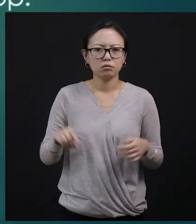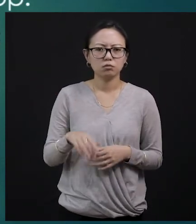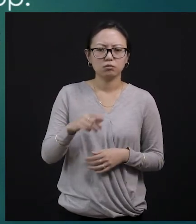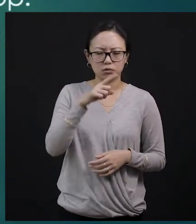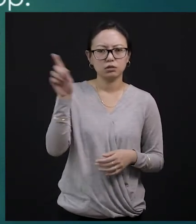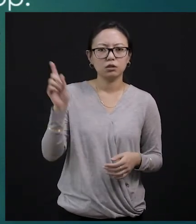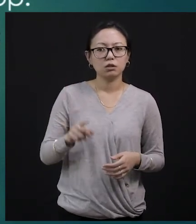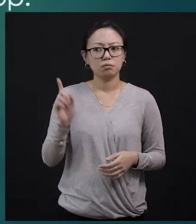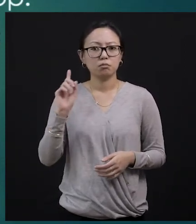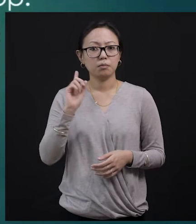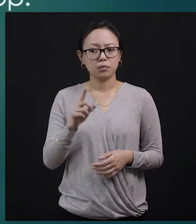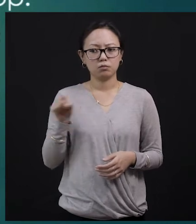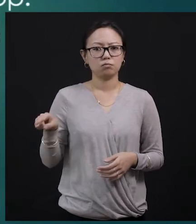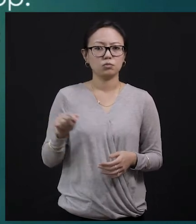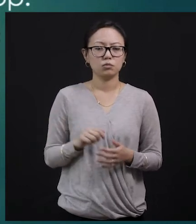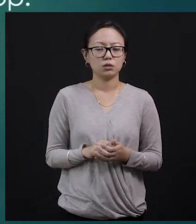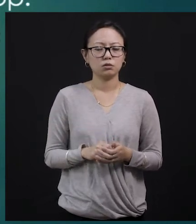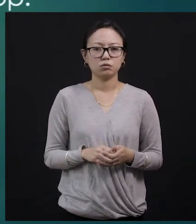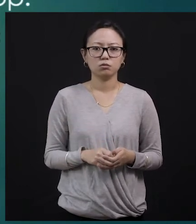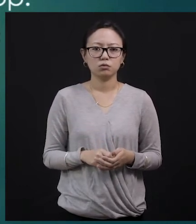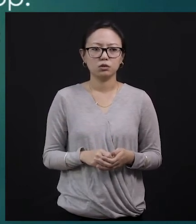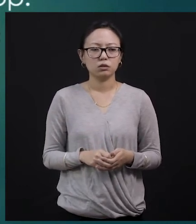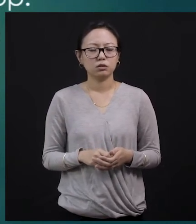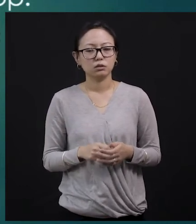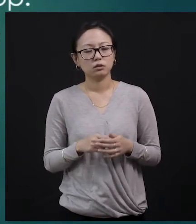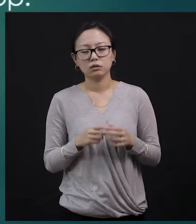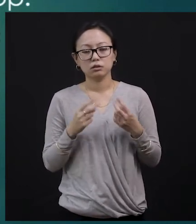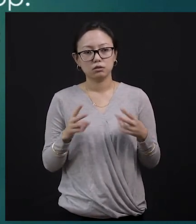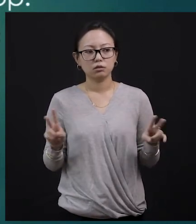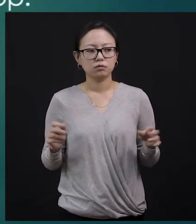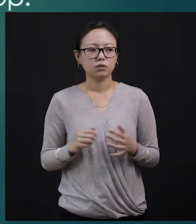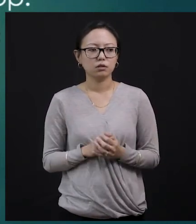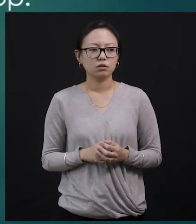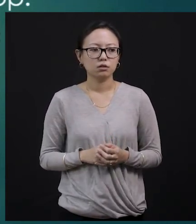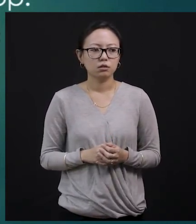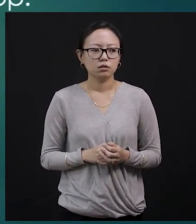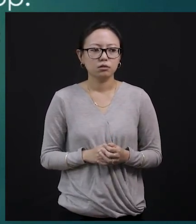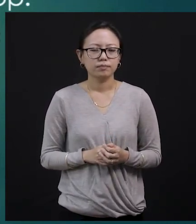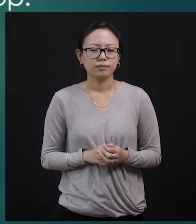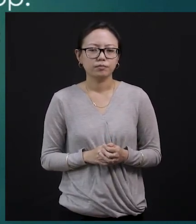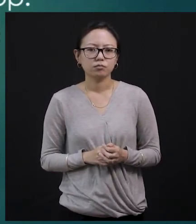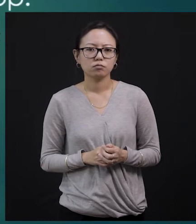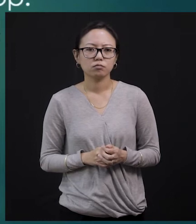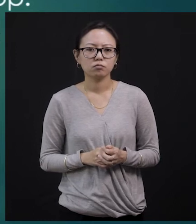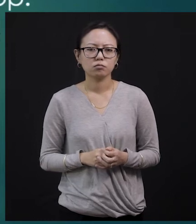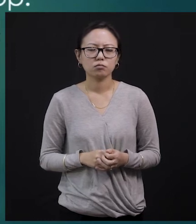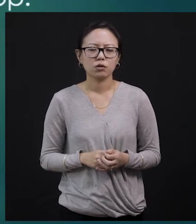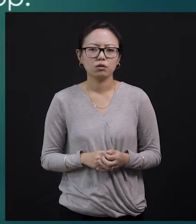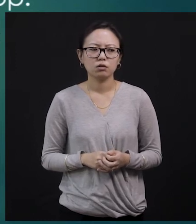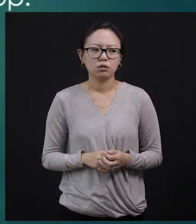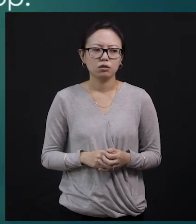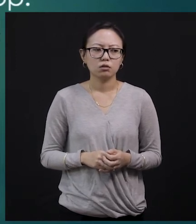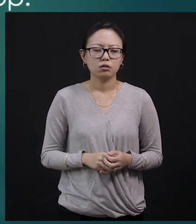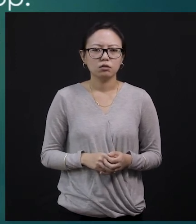And then a middle-aged man. And he wants everyone to come and try their luck in his shop. And what was the purpose of his shop? I